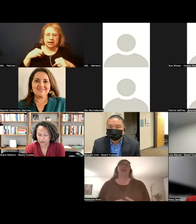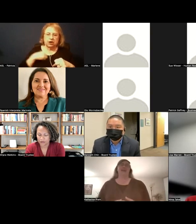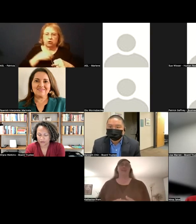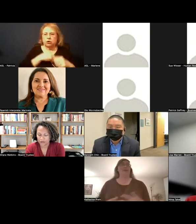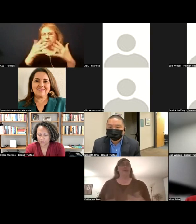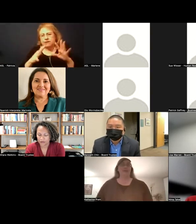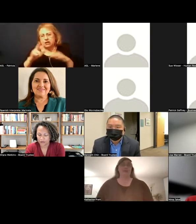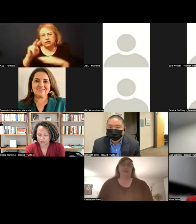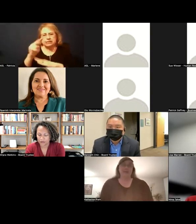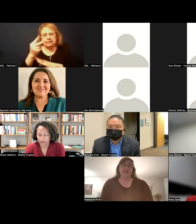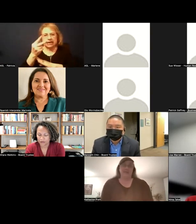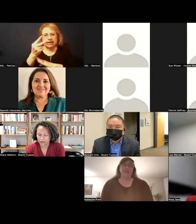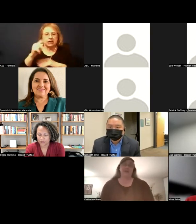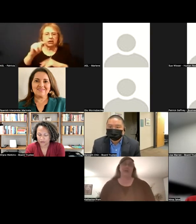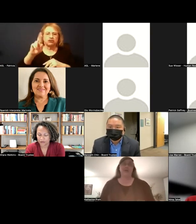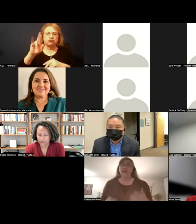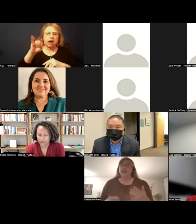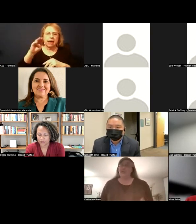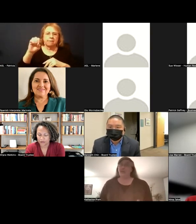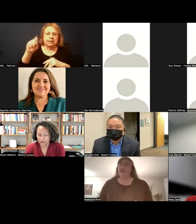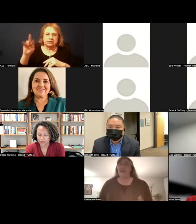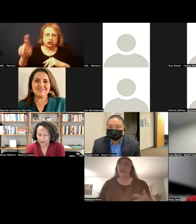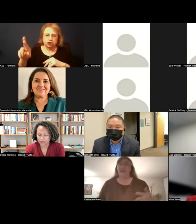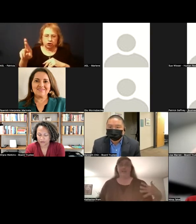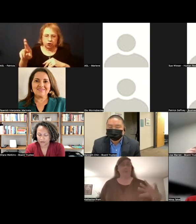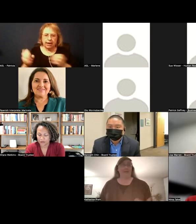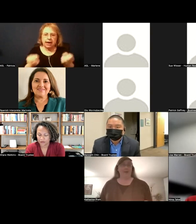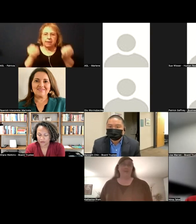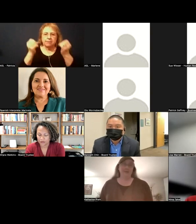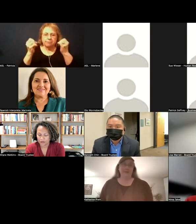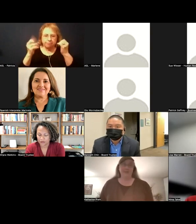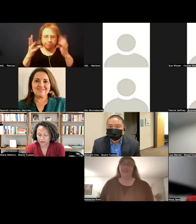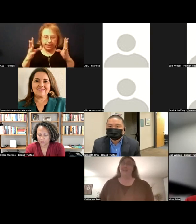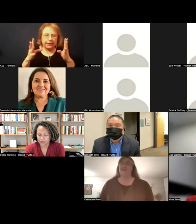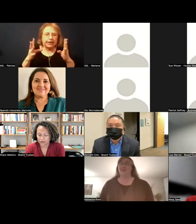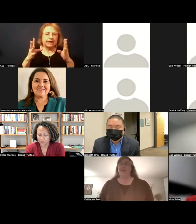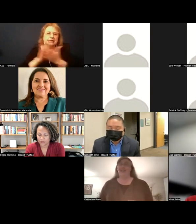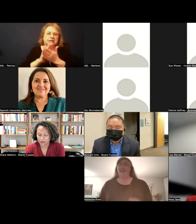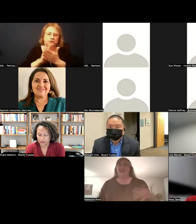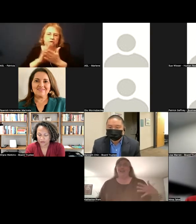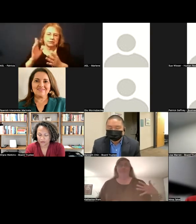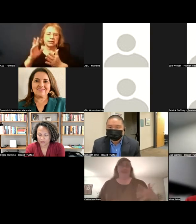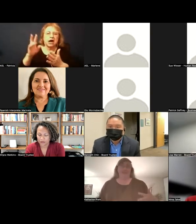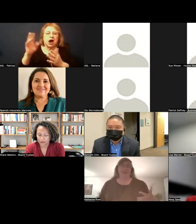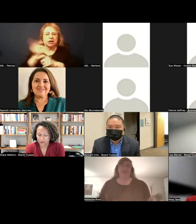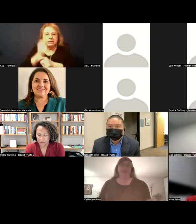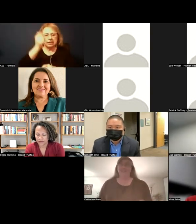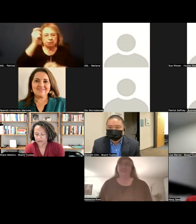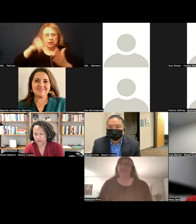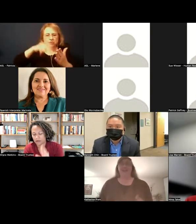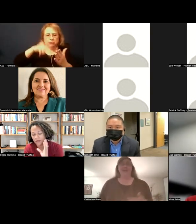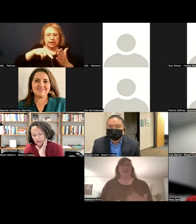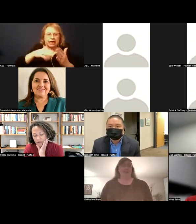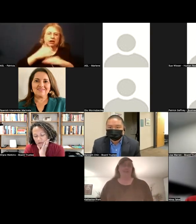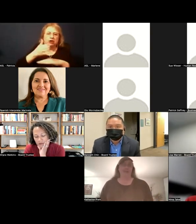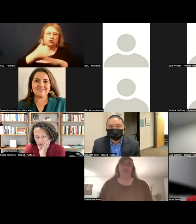and many of us, many of the sites are celebrating Read Across America week next week, Read Across America